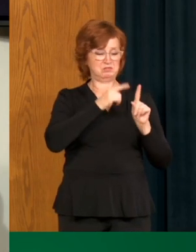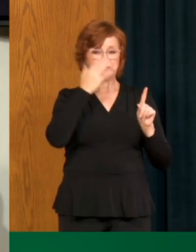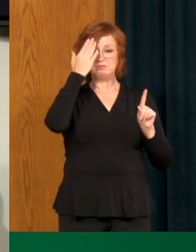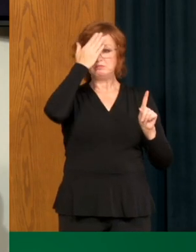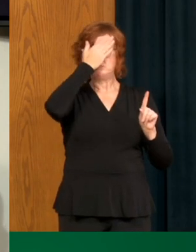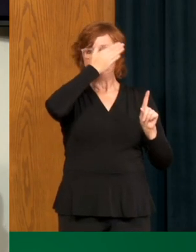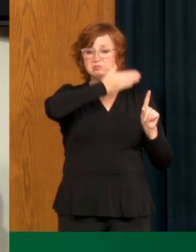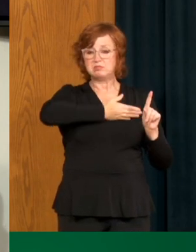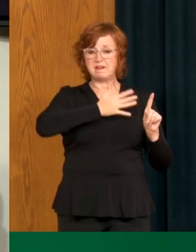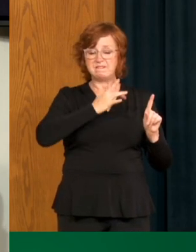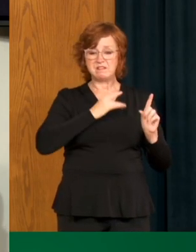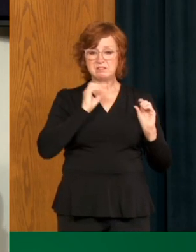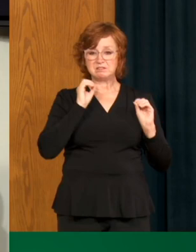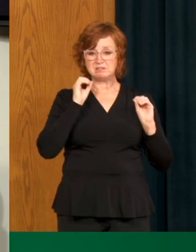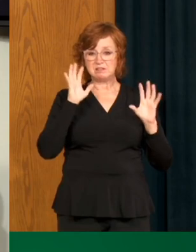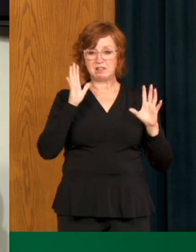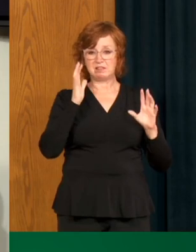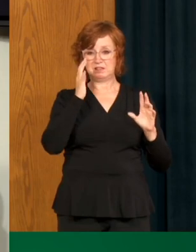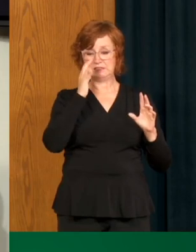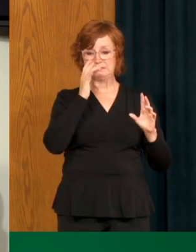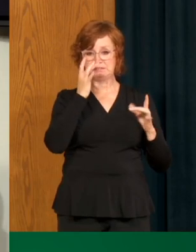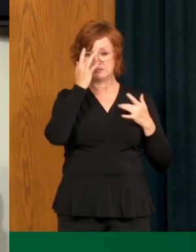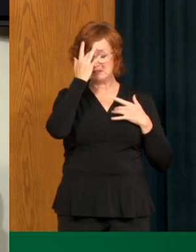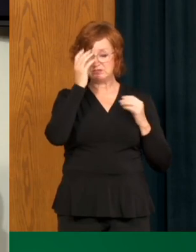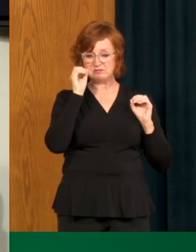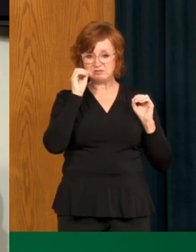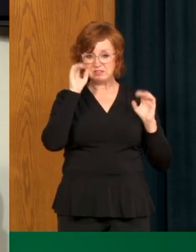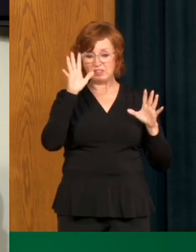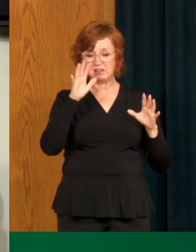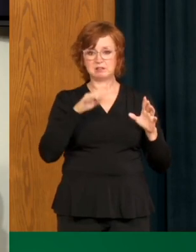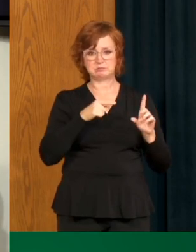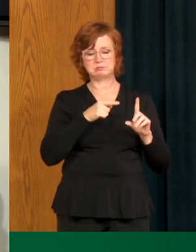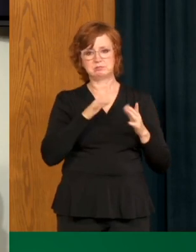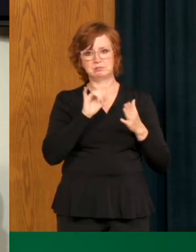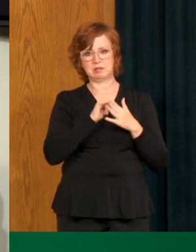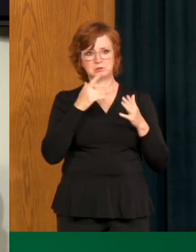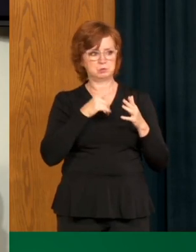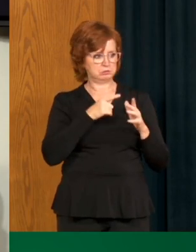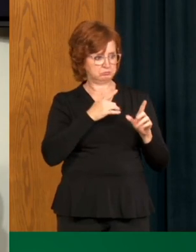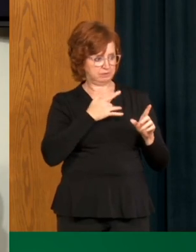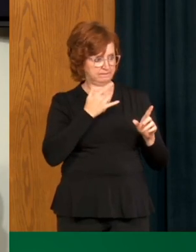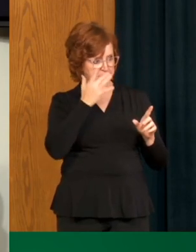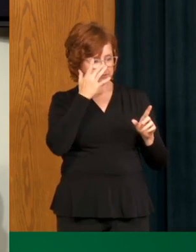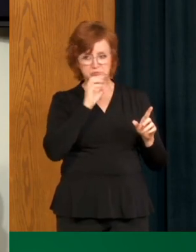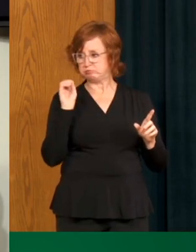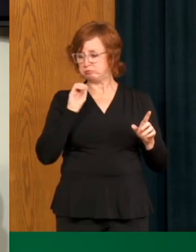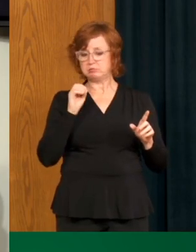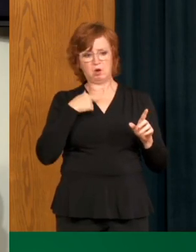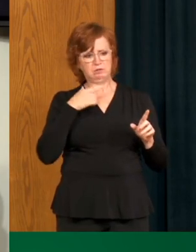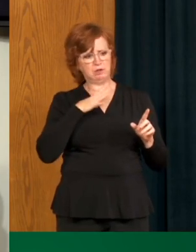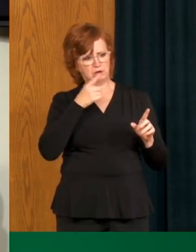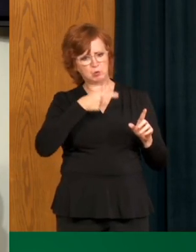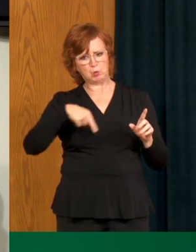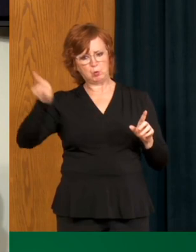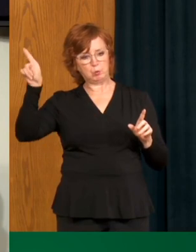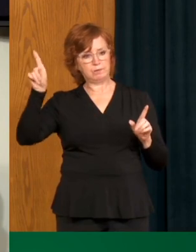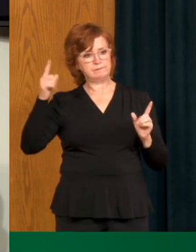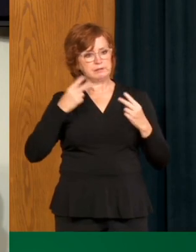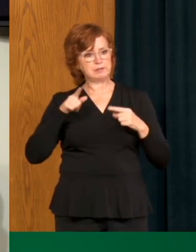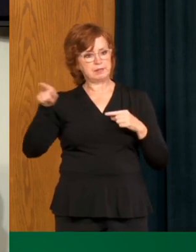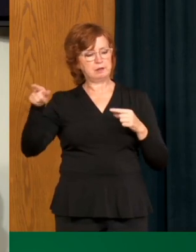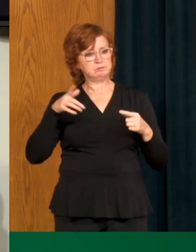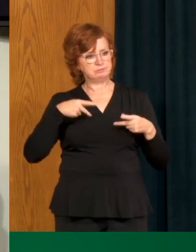have all these guidelines in the first place. If, if we could prevent COVID transmission just by simply staying home if you're sick,